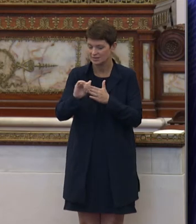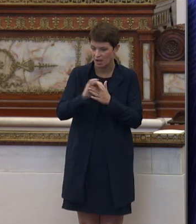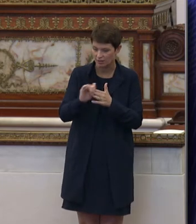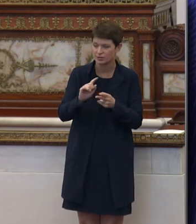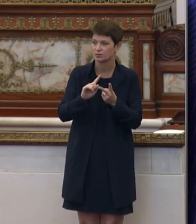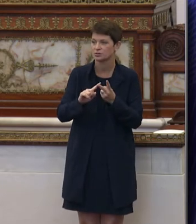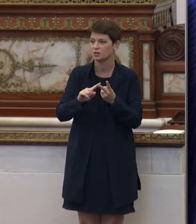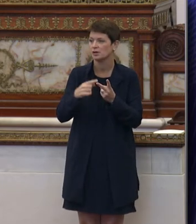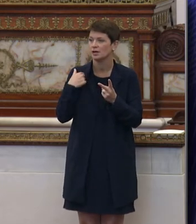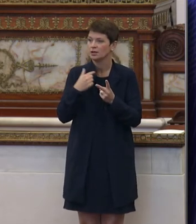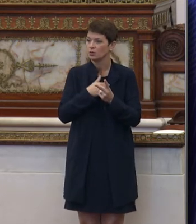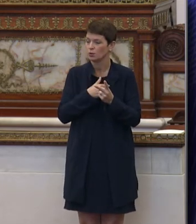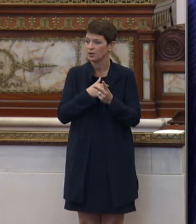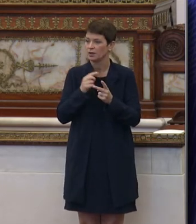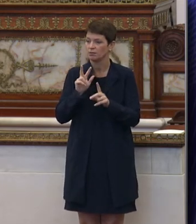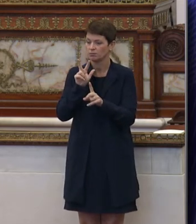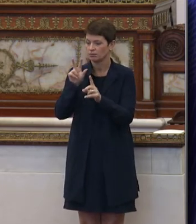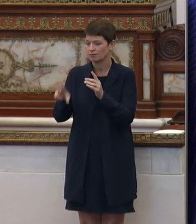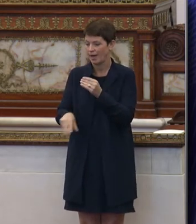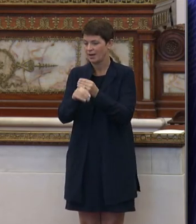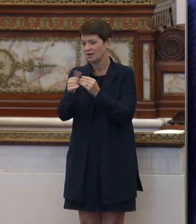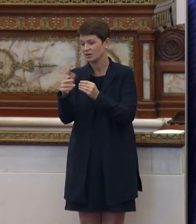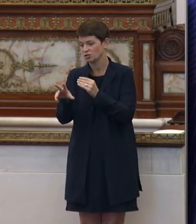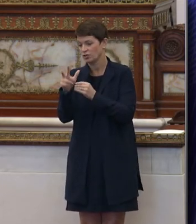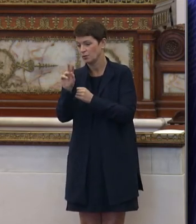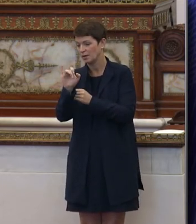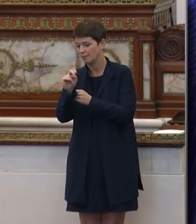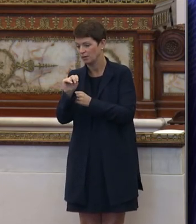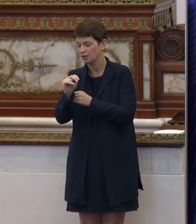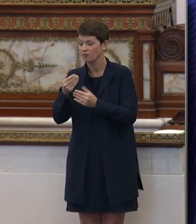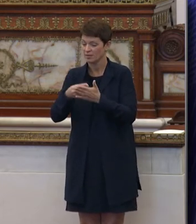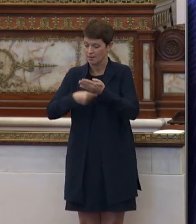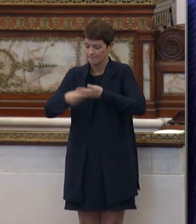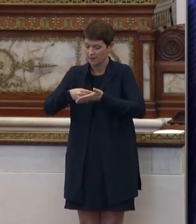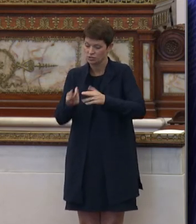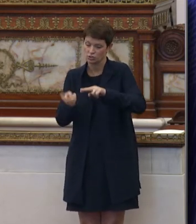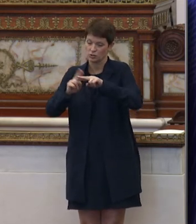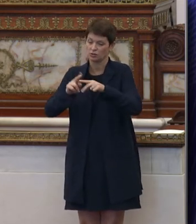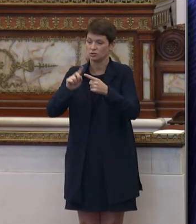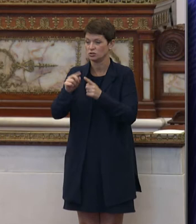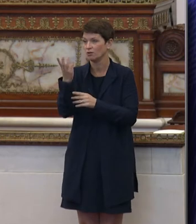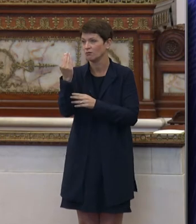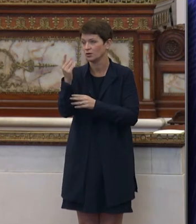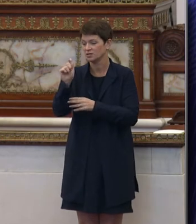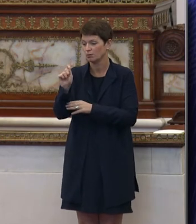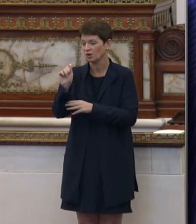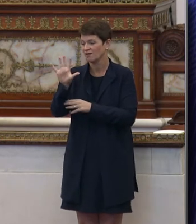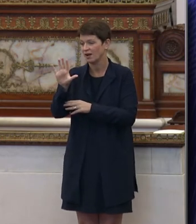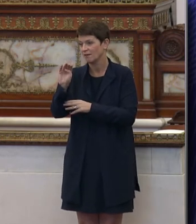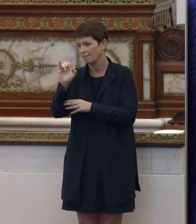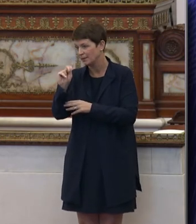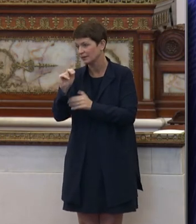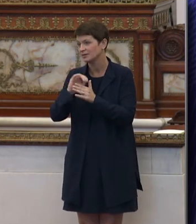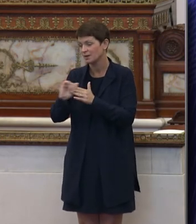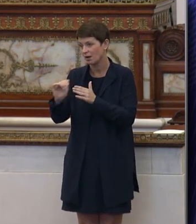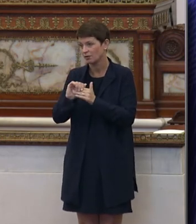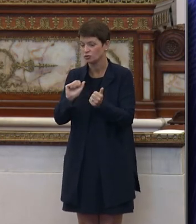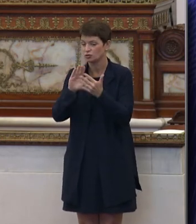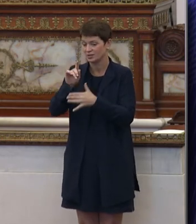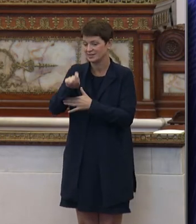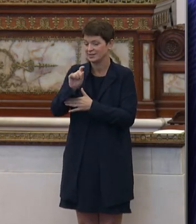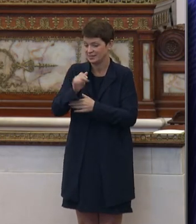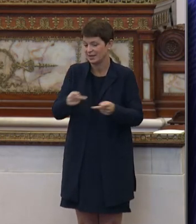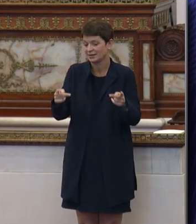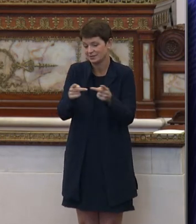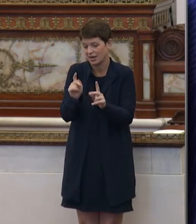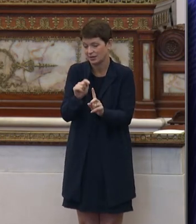And we've been able to bring an additional three to raise that budget to a total of 14.5 to address the needs of